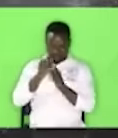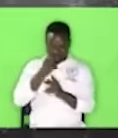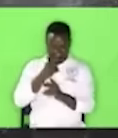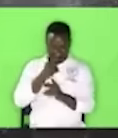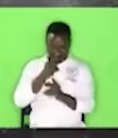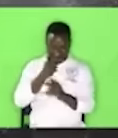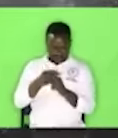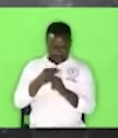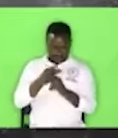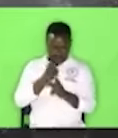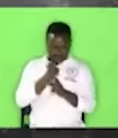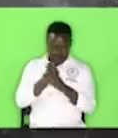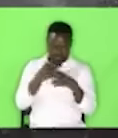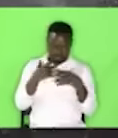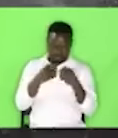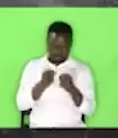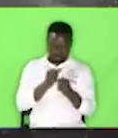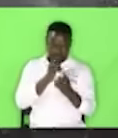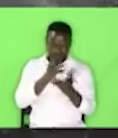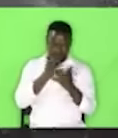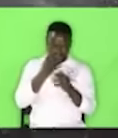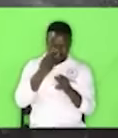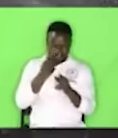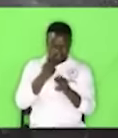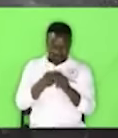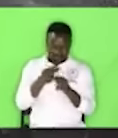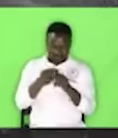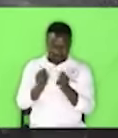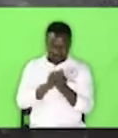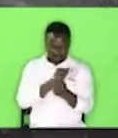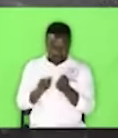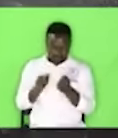Don't let my name be spout whilst I'm still alive.